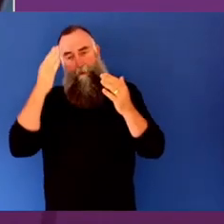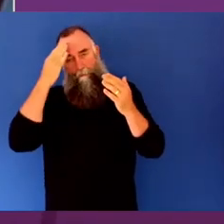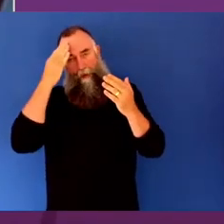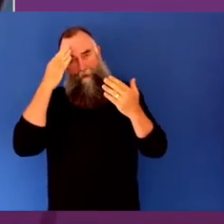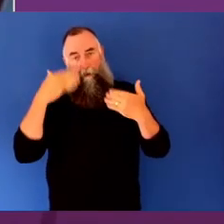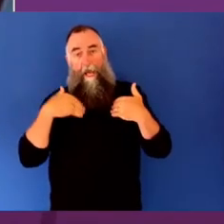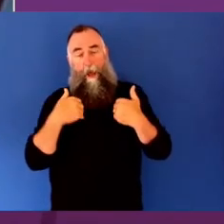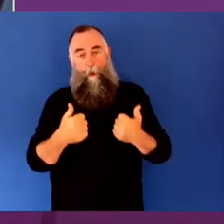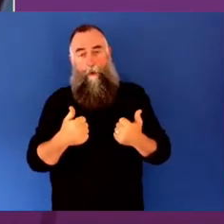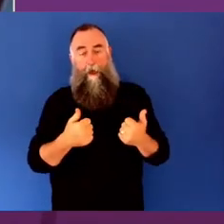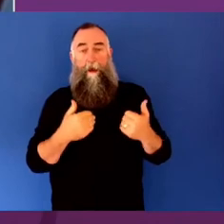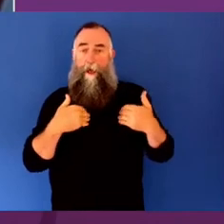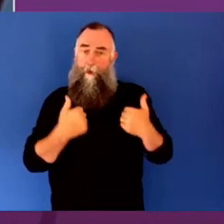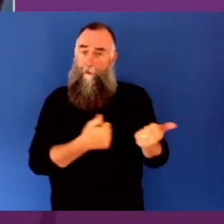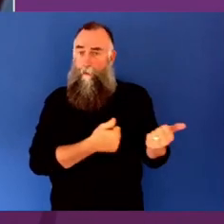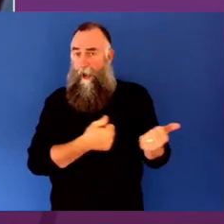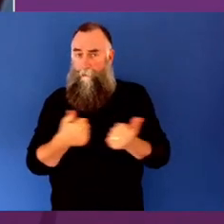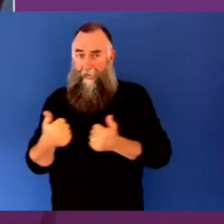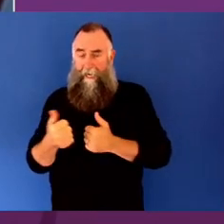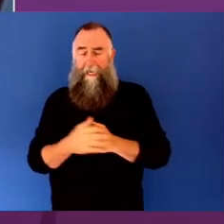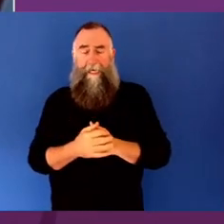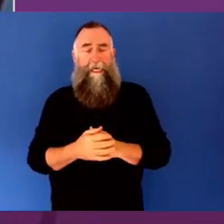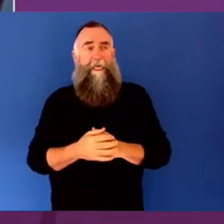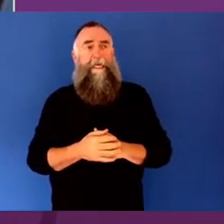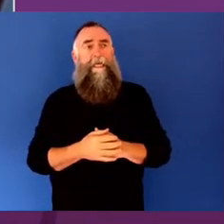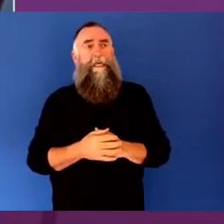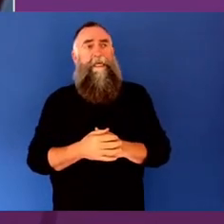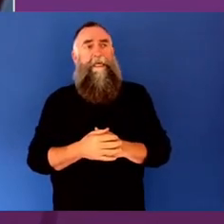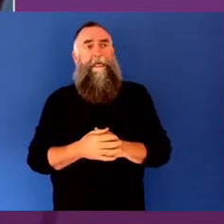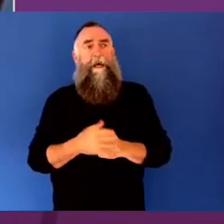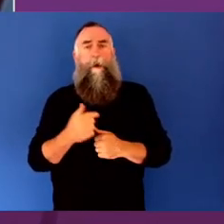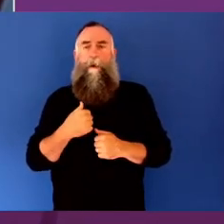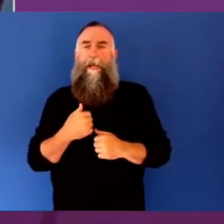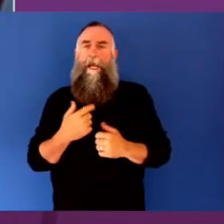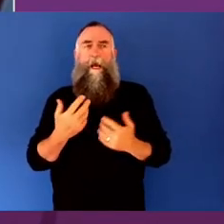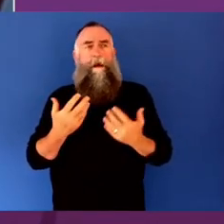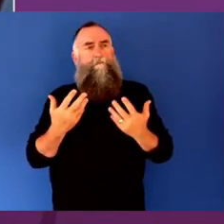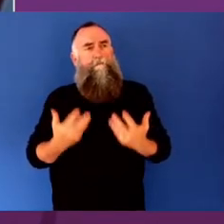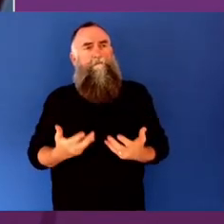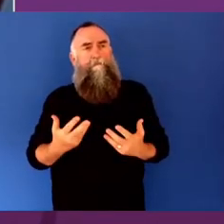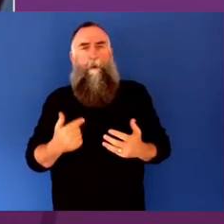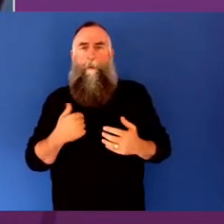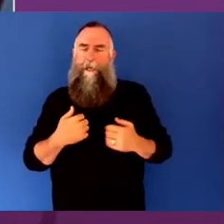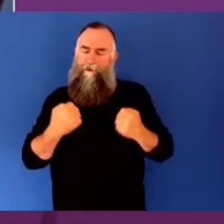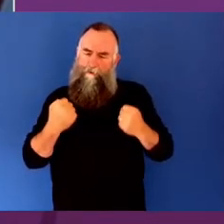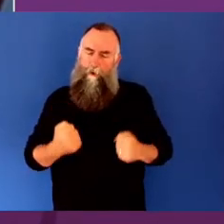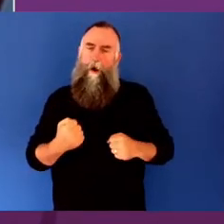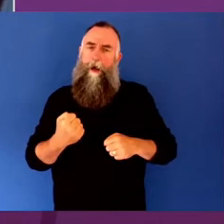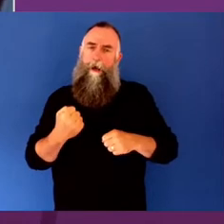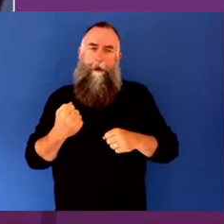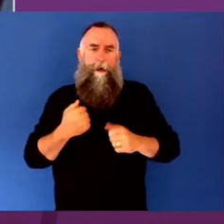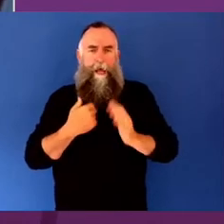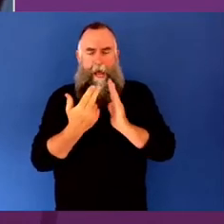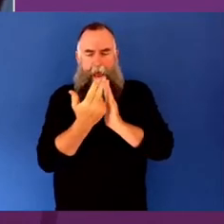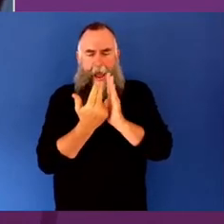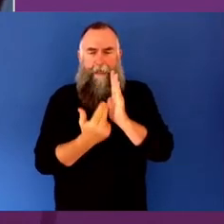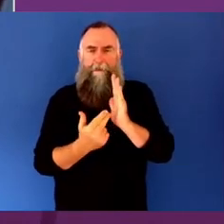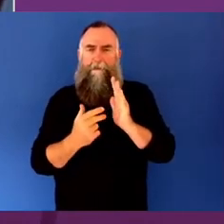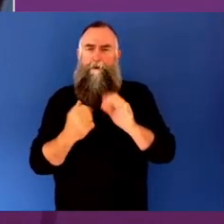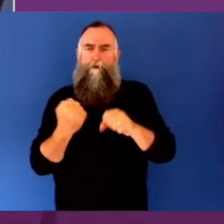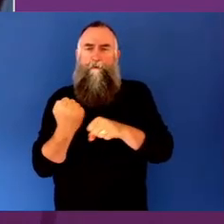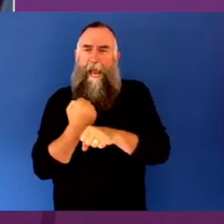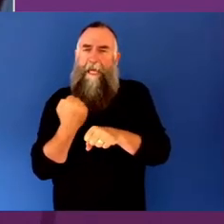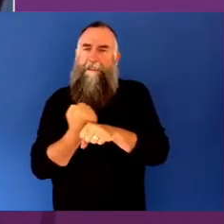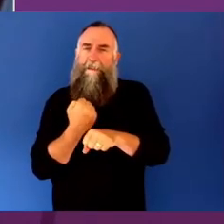At the moment, I feel we're in the midst of a huge paradigm shift from the disease model and